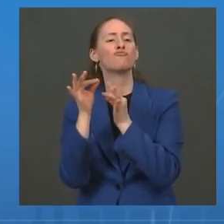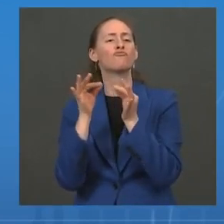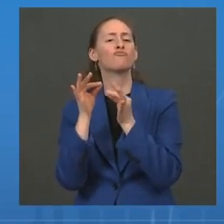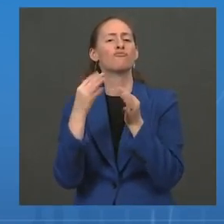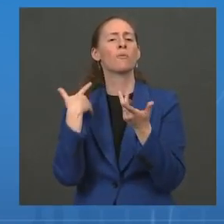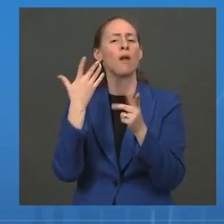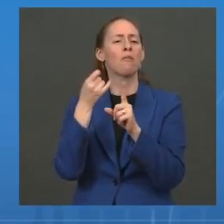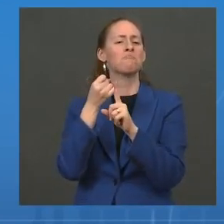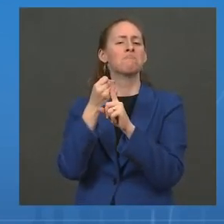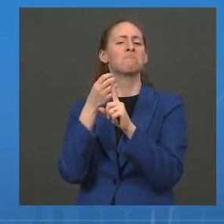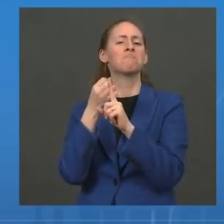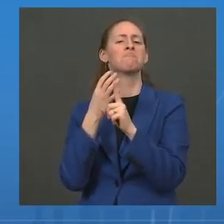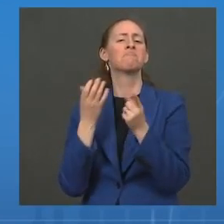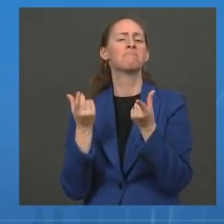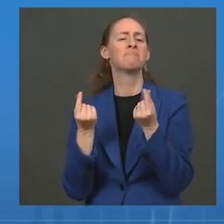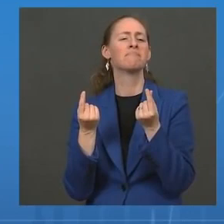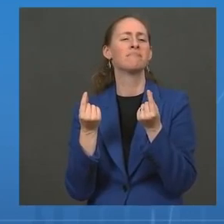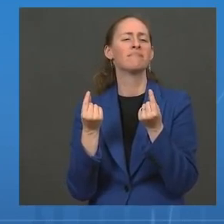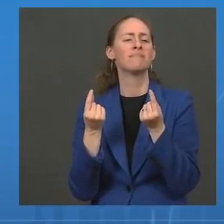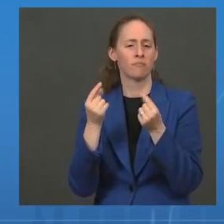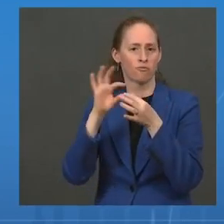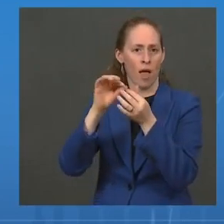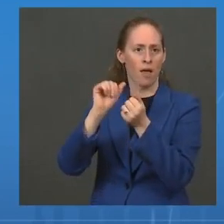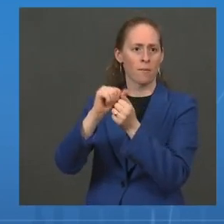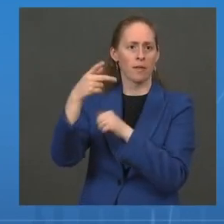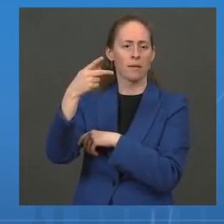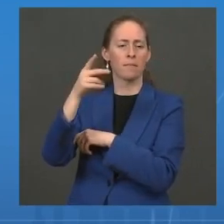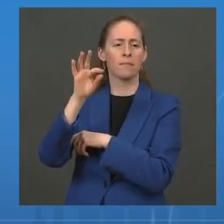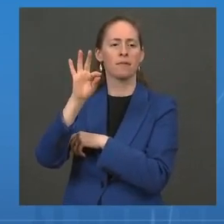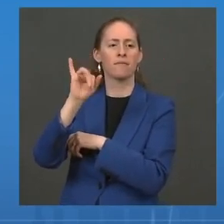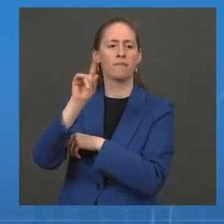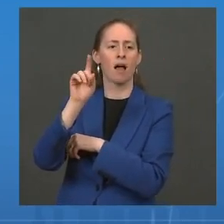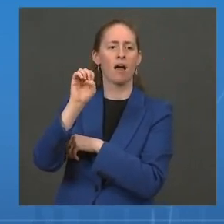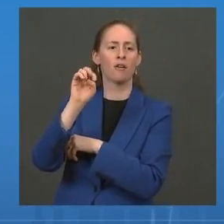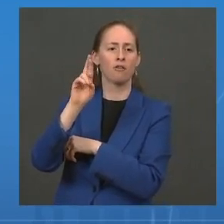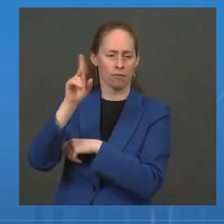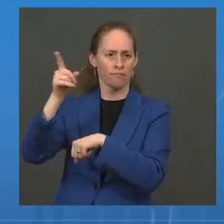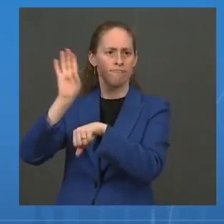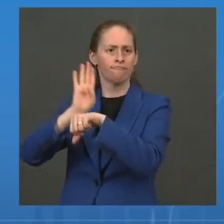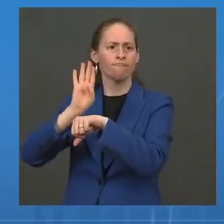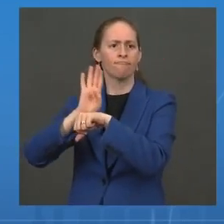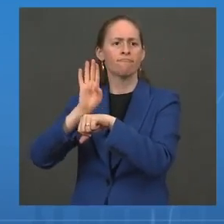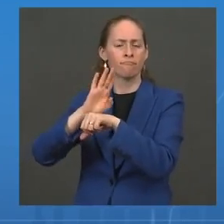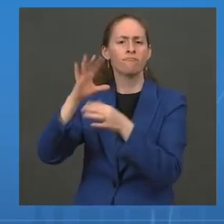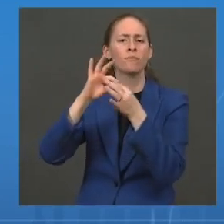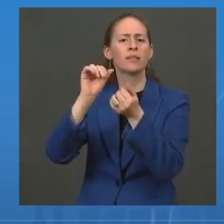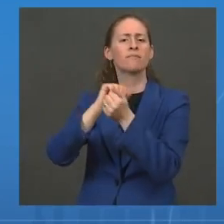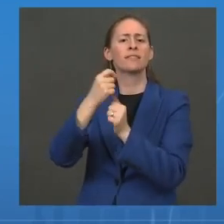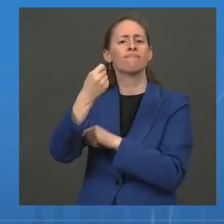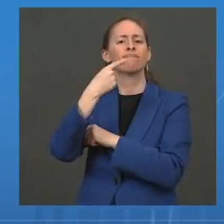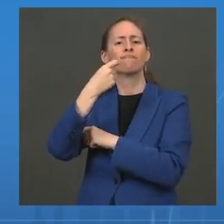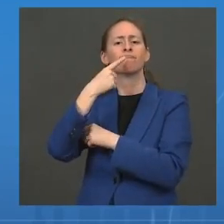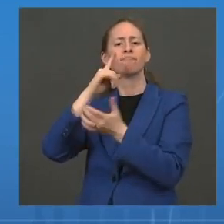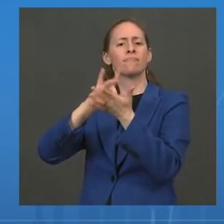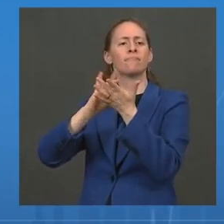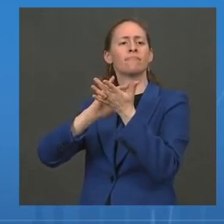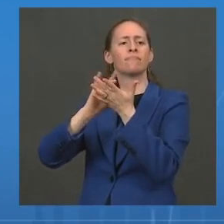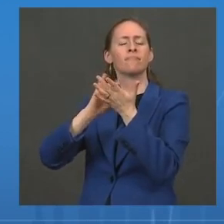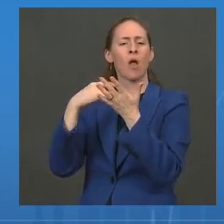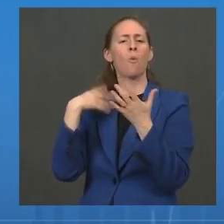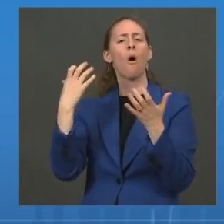from the Pfizer company about an antiviral drug is to put this into some perspective and just